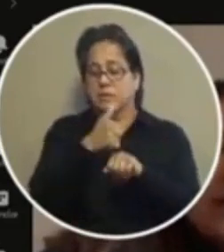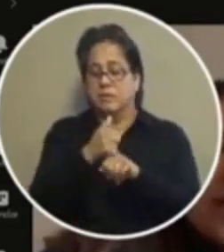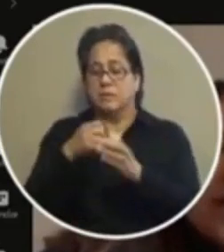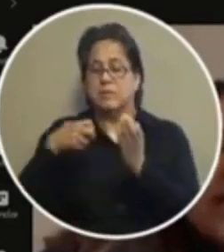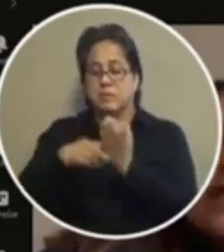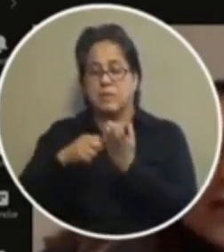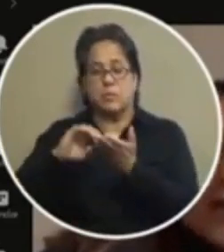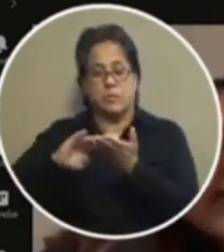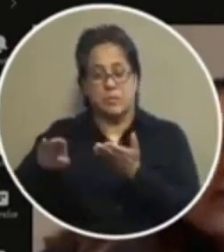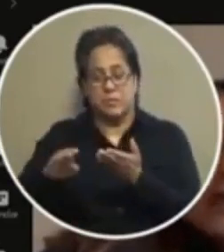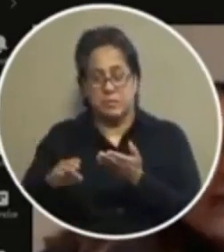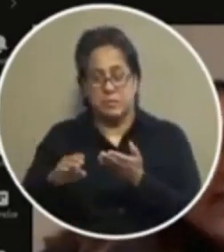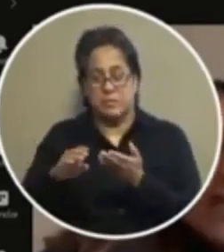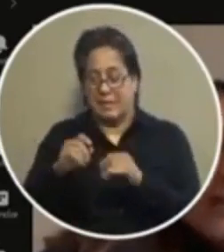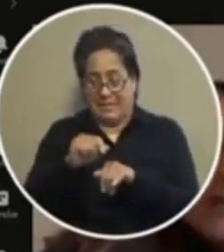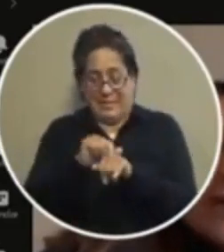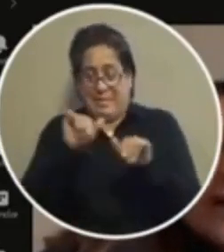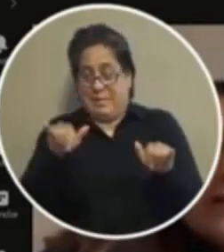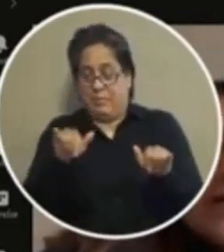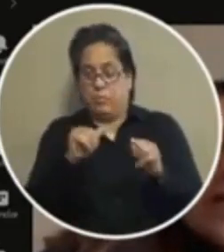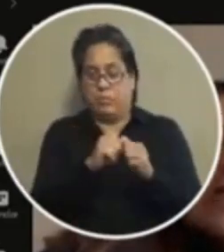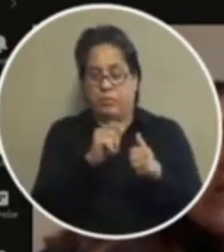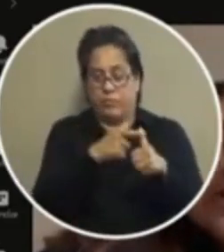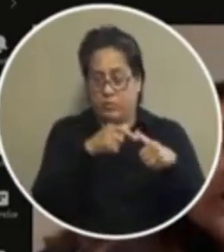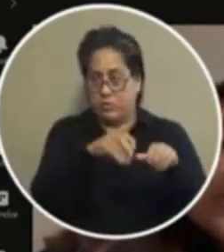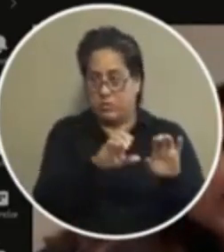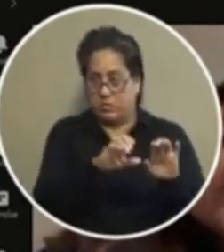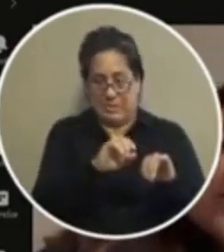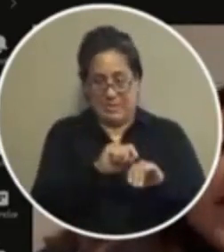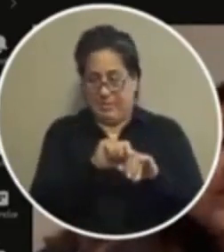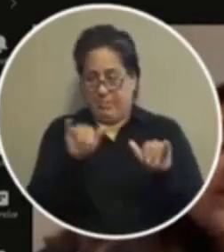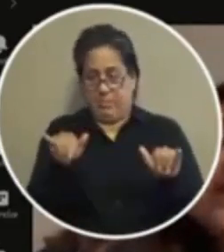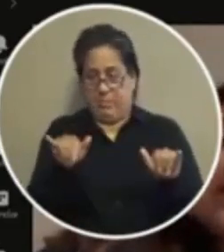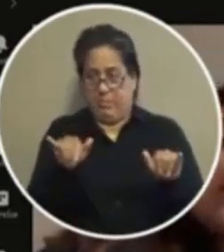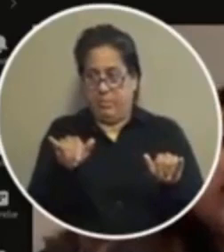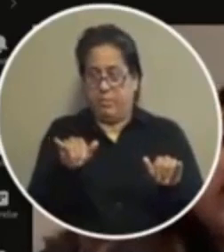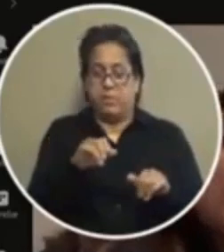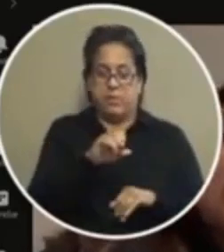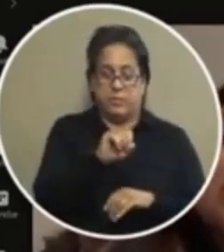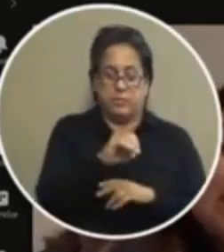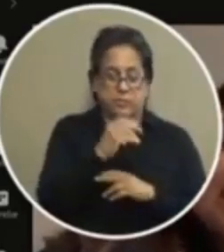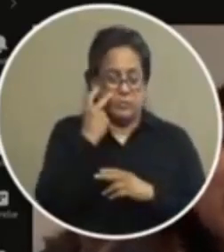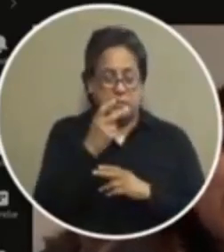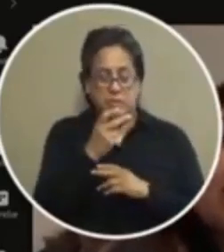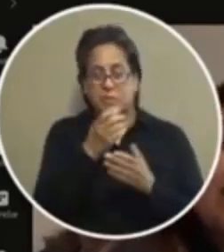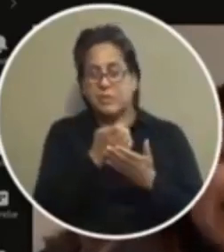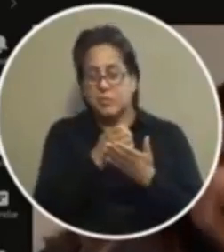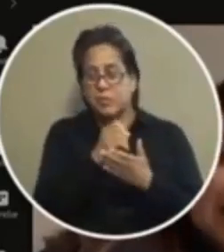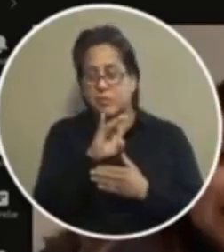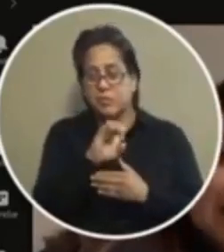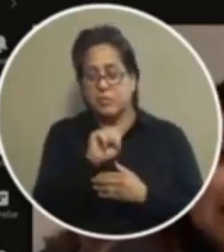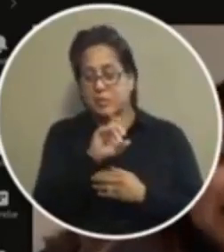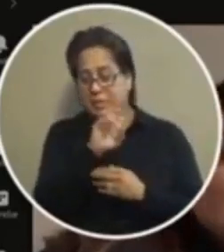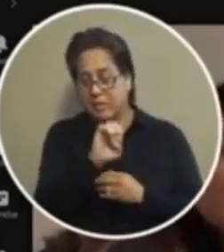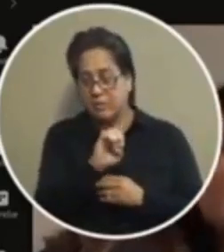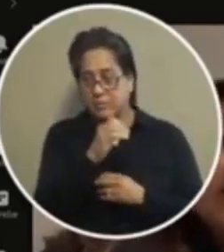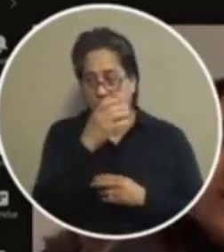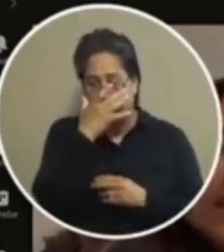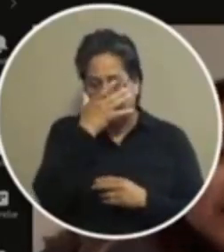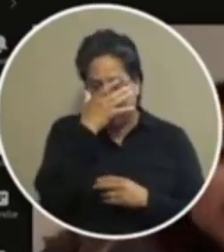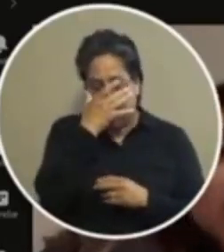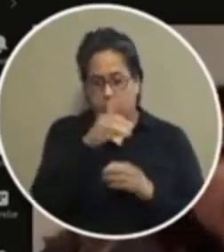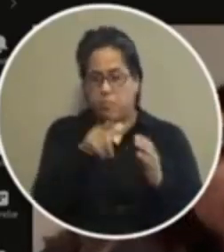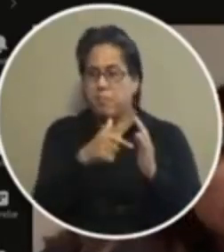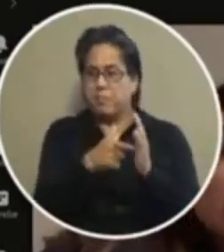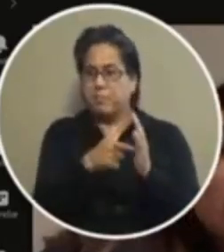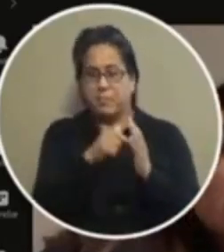release program concurrently with the first chance program so that you see those economies of scales that communities need across texas this